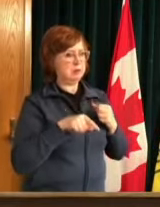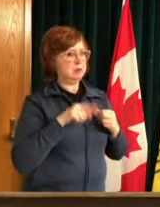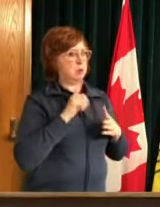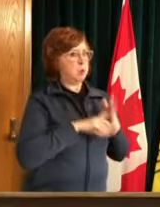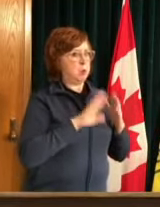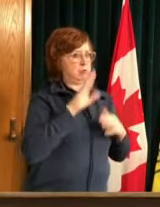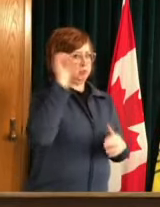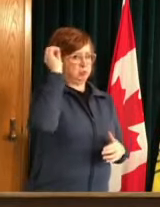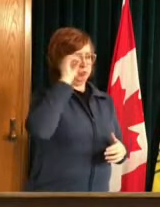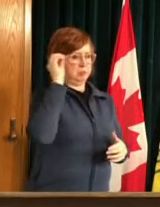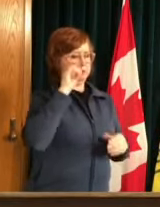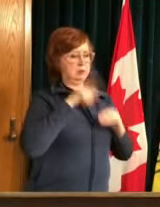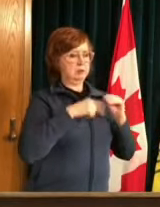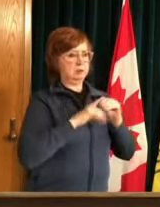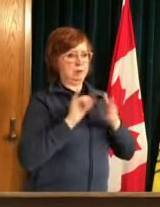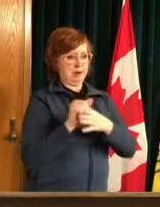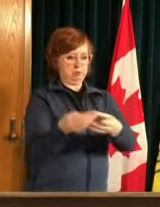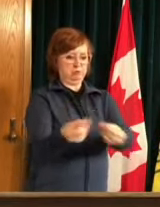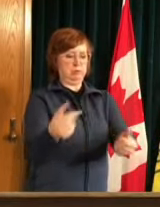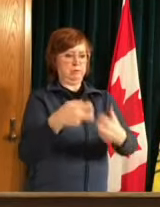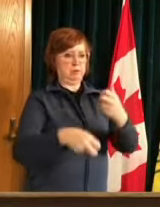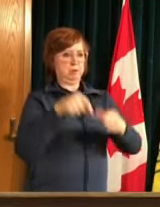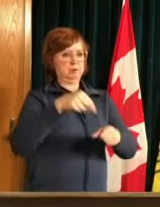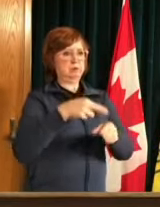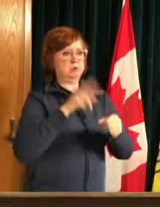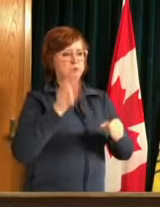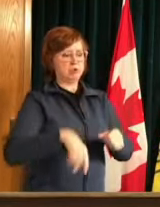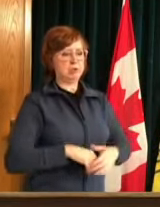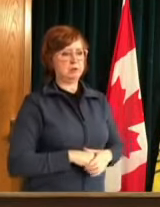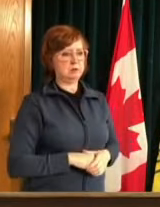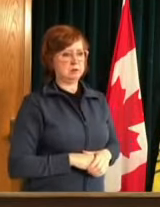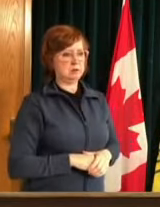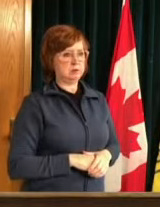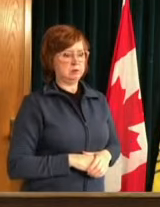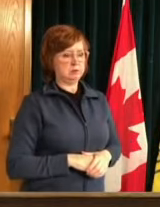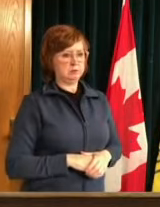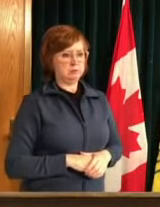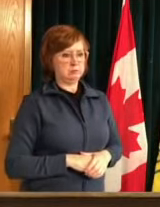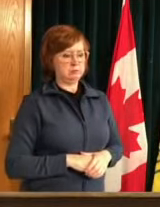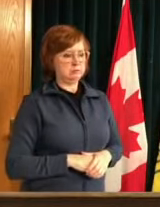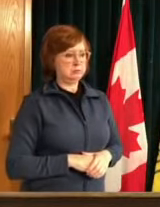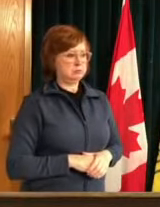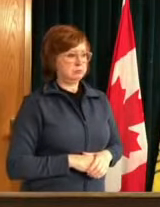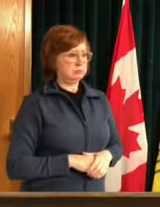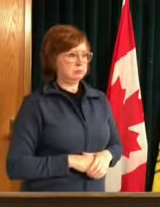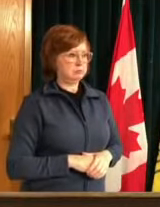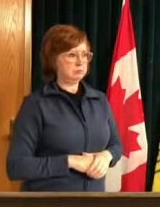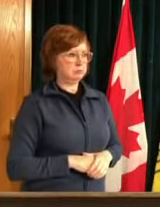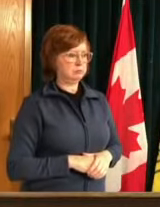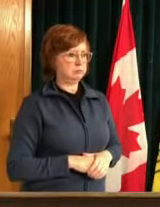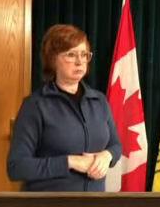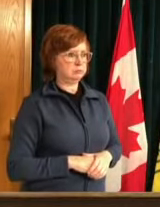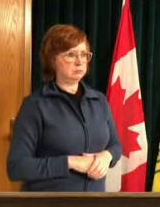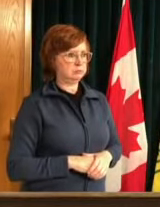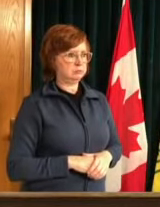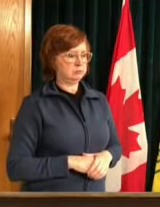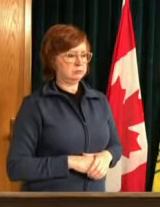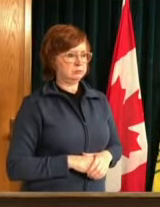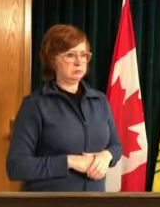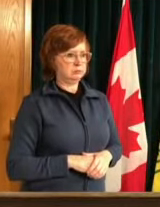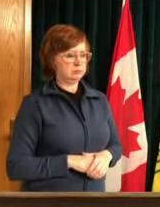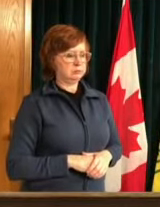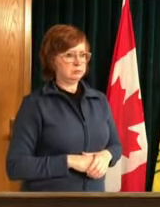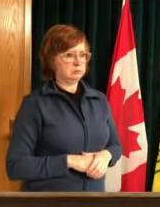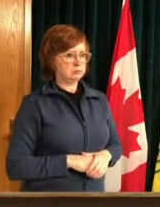the regina situation that does appear to be somewhat different than elsewhere but certainly something that would seem to require something more